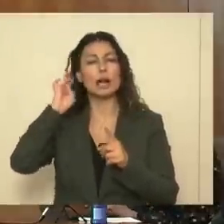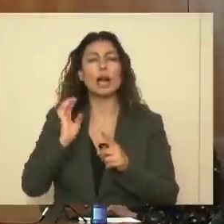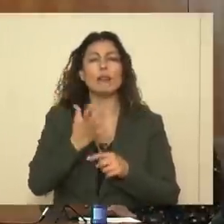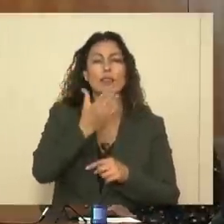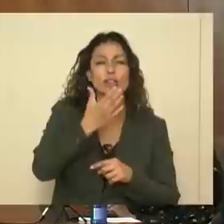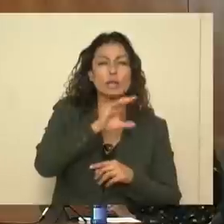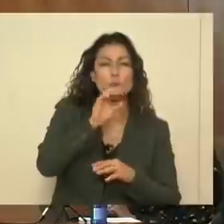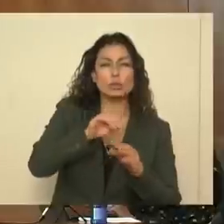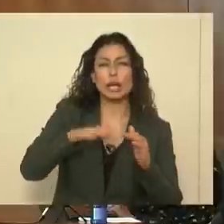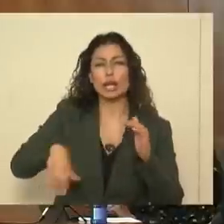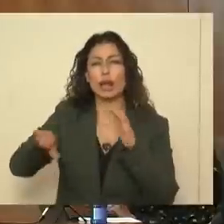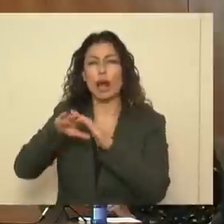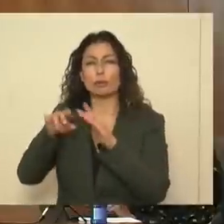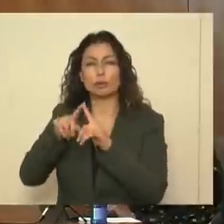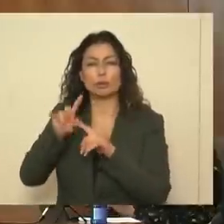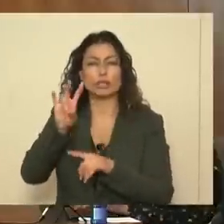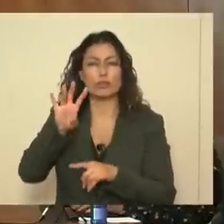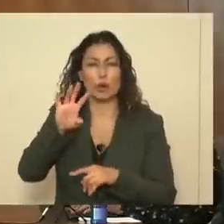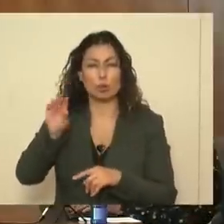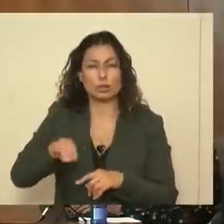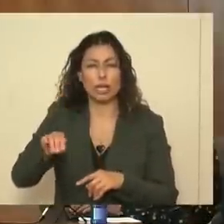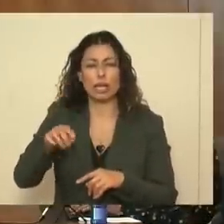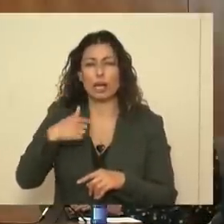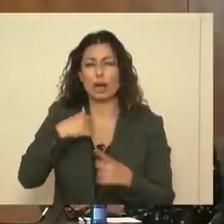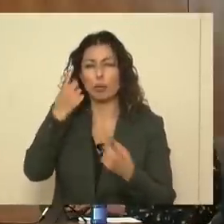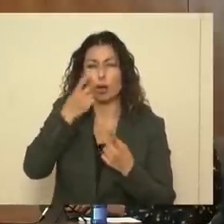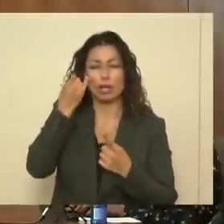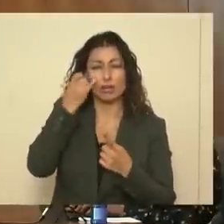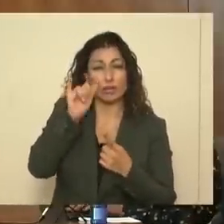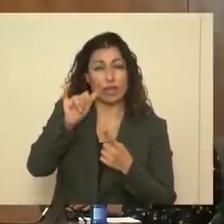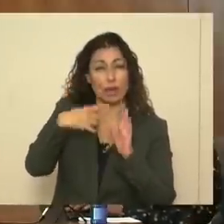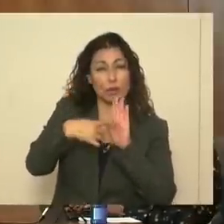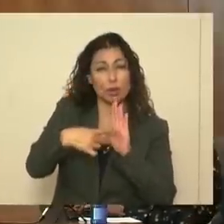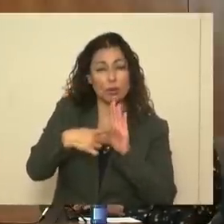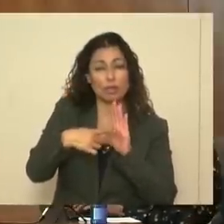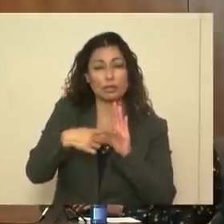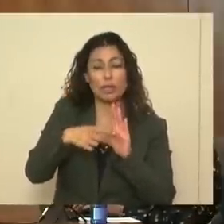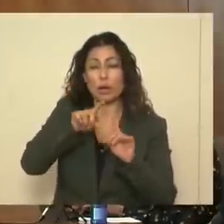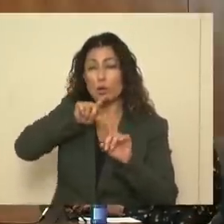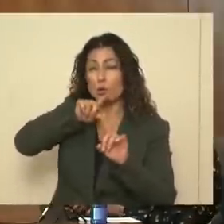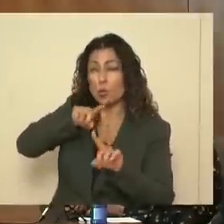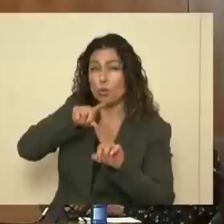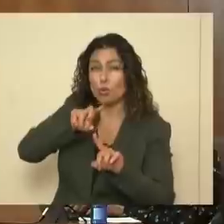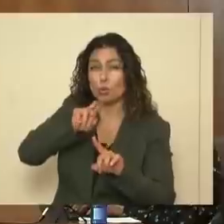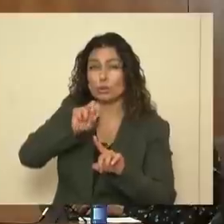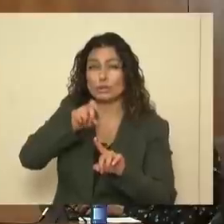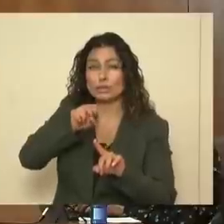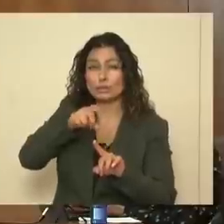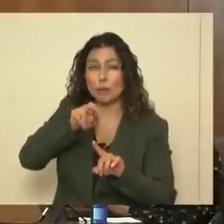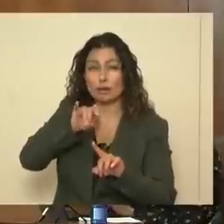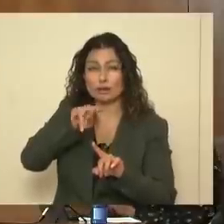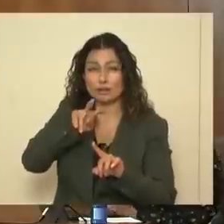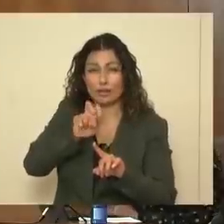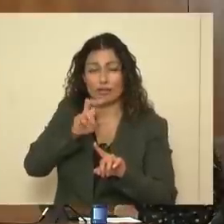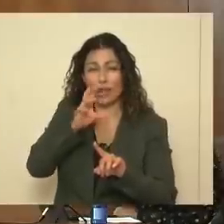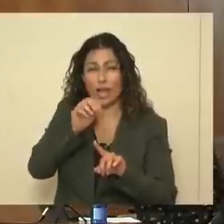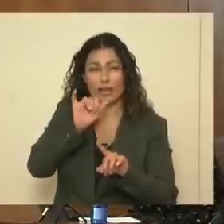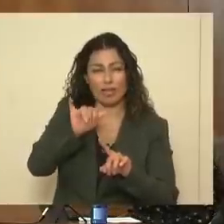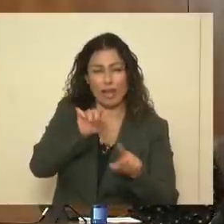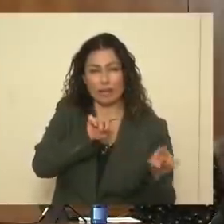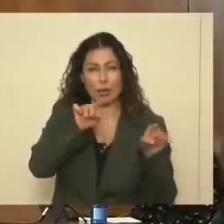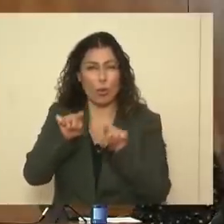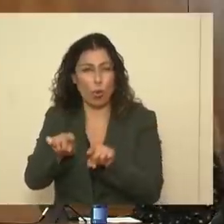up to 74%. And I'm wondering if that simply reflects responsiveness and also if it's correlating at all with